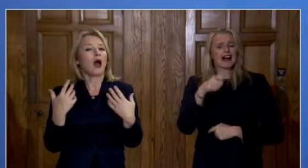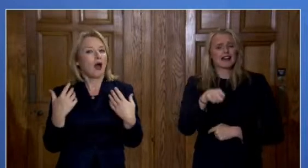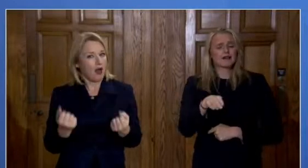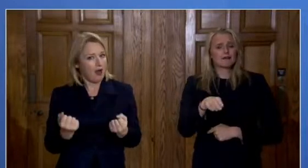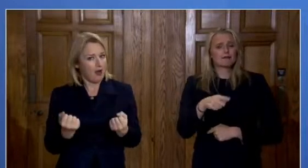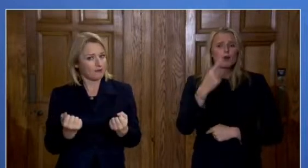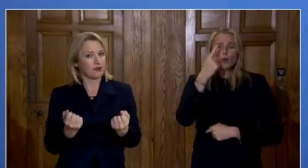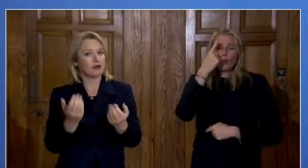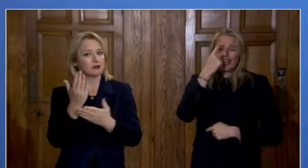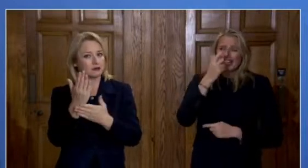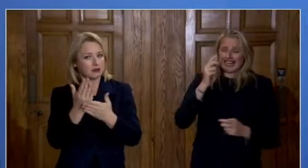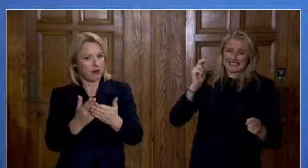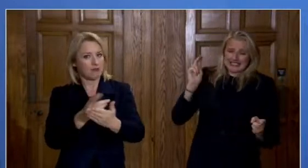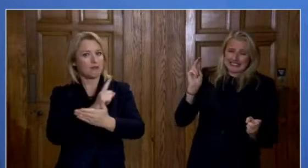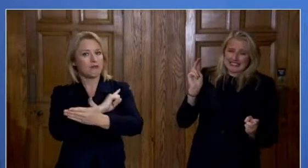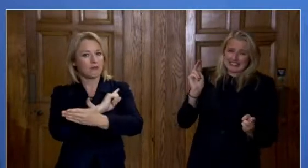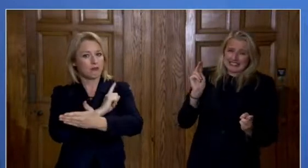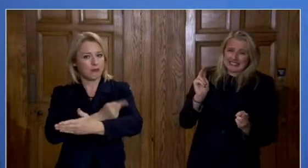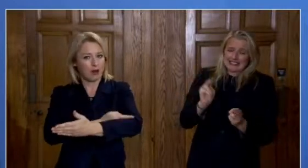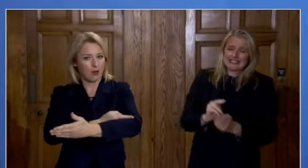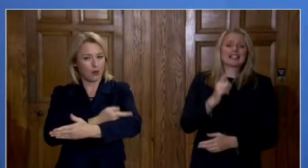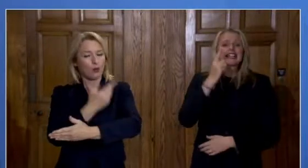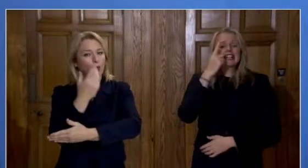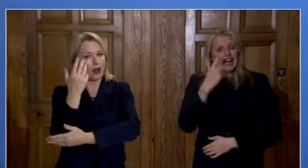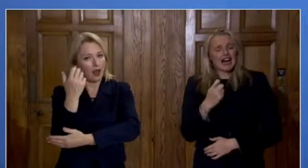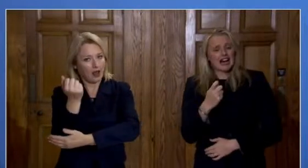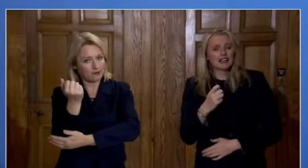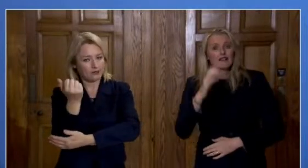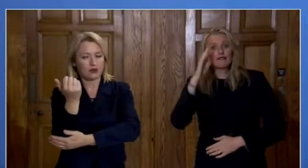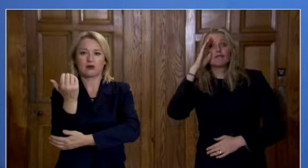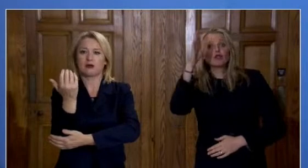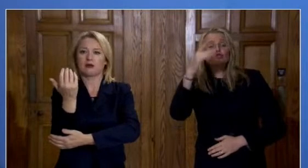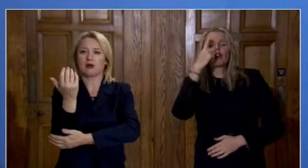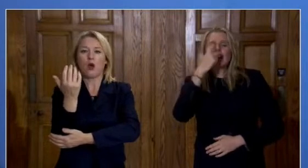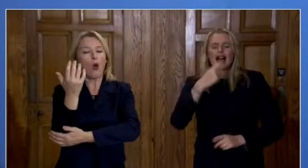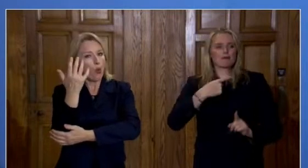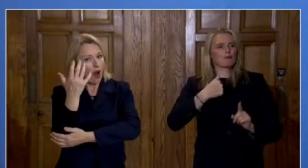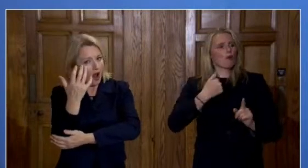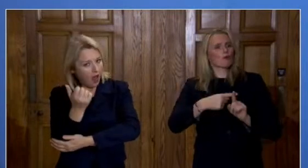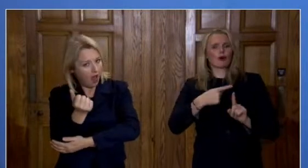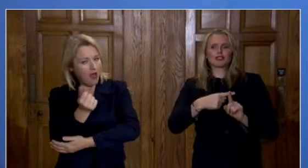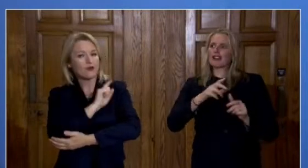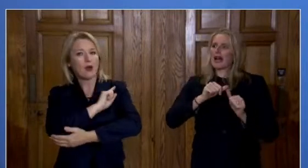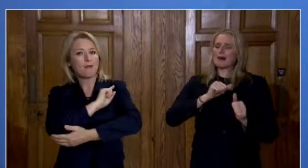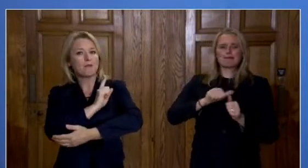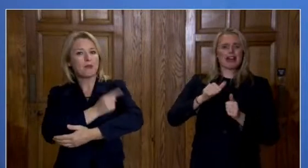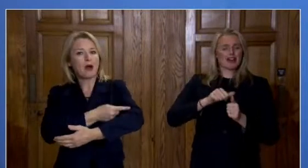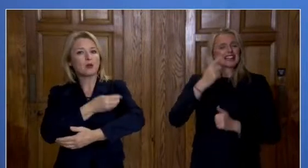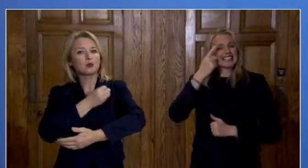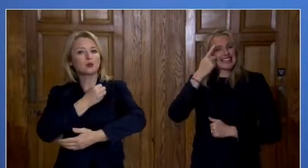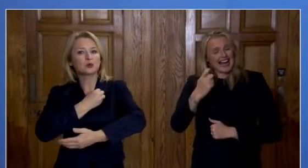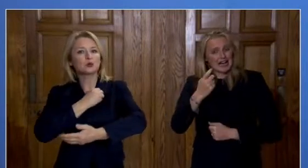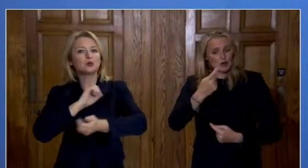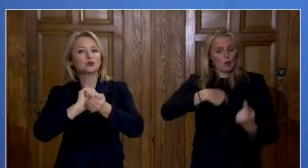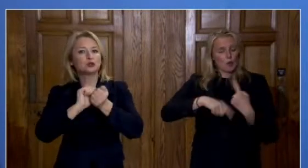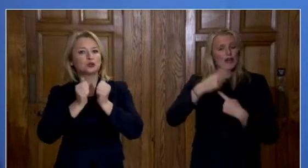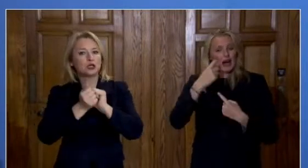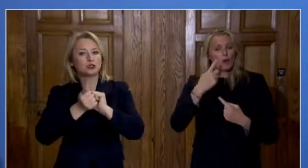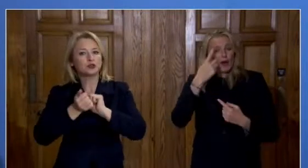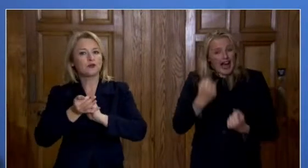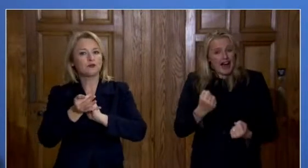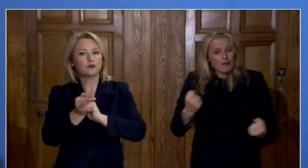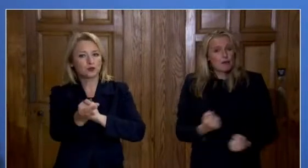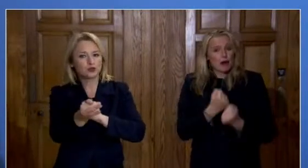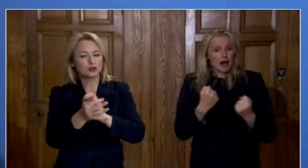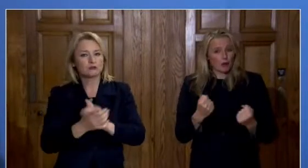a better future for ourselves, our families and for our fellow citizens. We